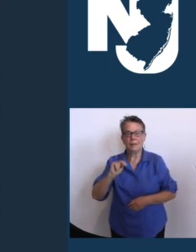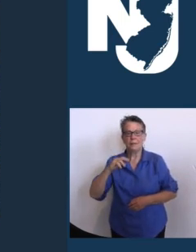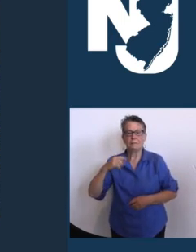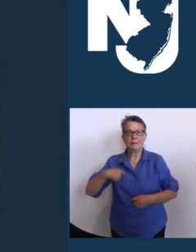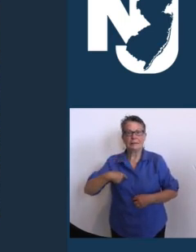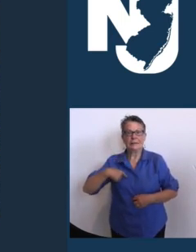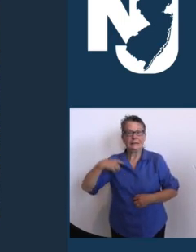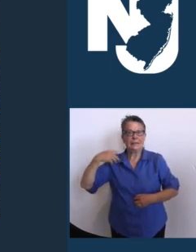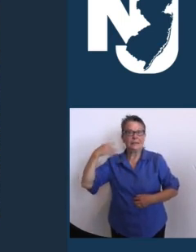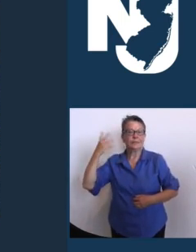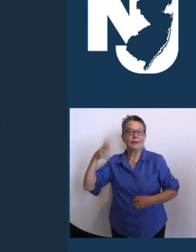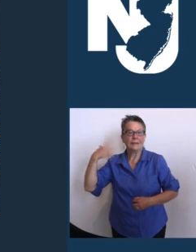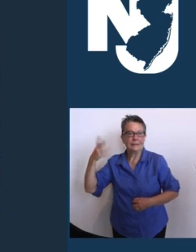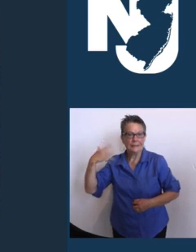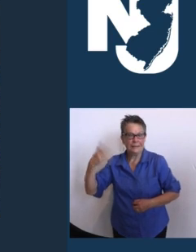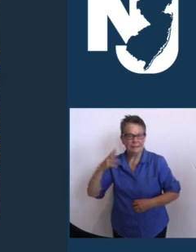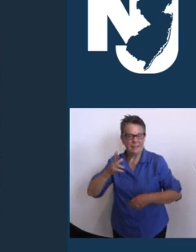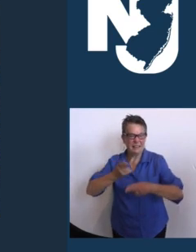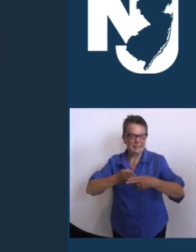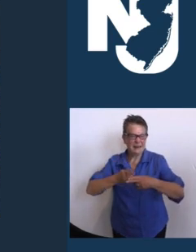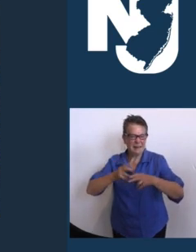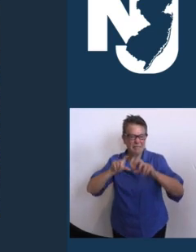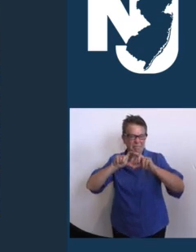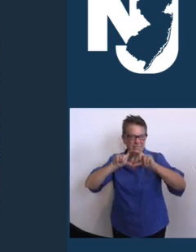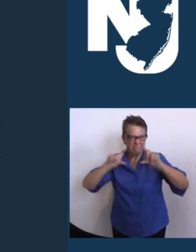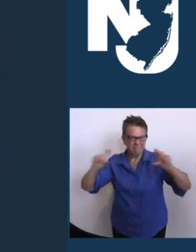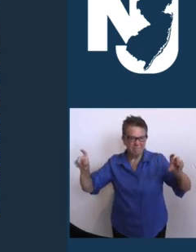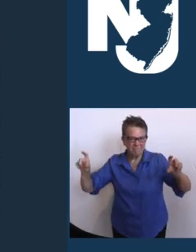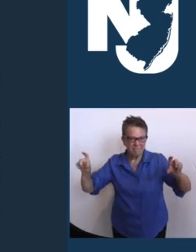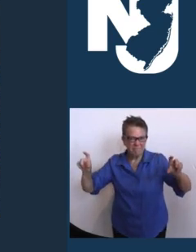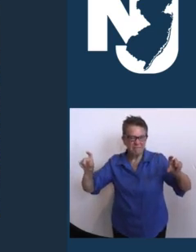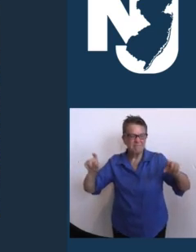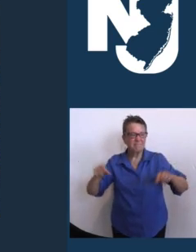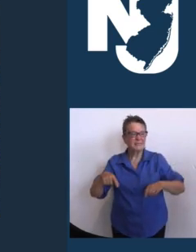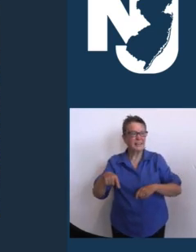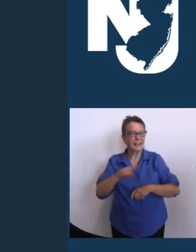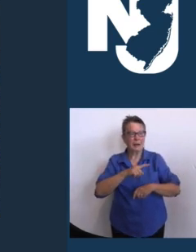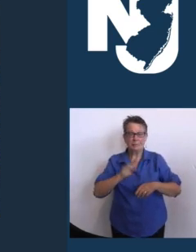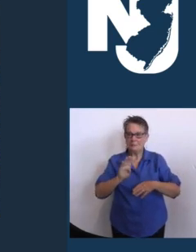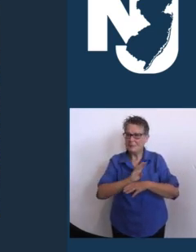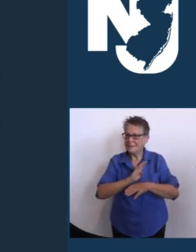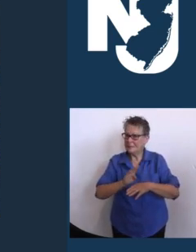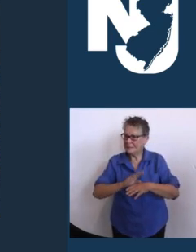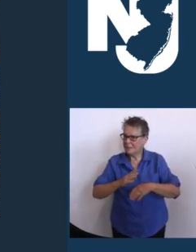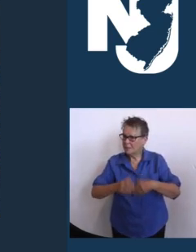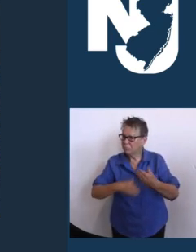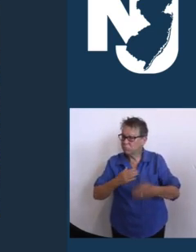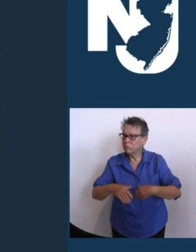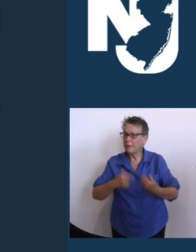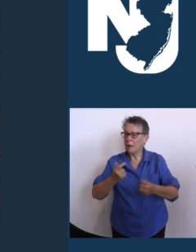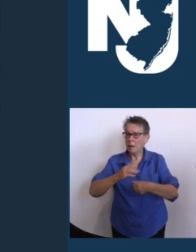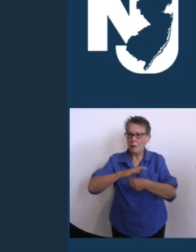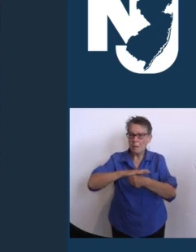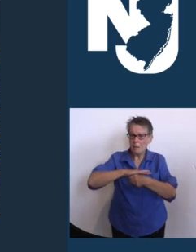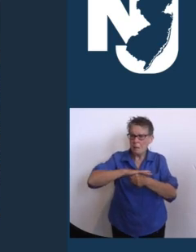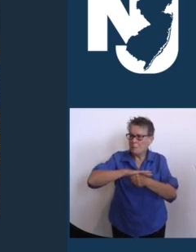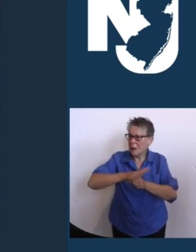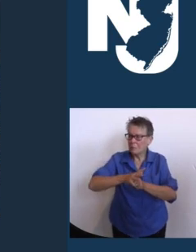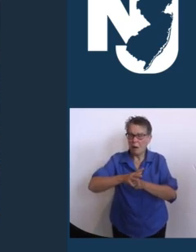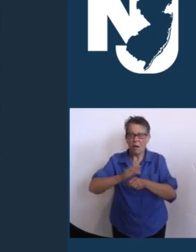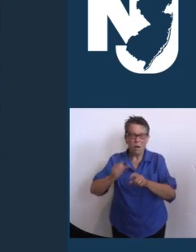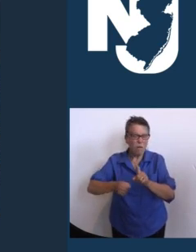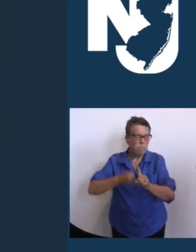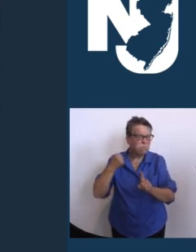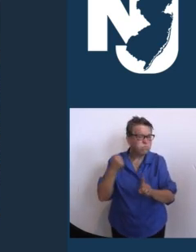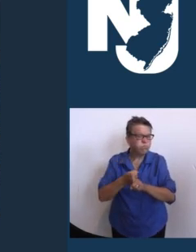that's exactly what Jamaican Me Crazy aims to do. And when the darkest days of the pandemic kept customers away, Roz